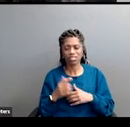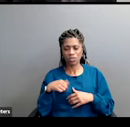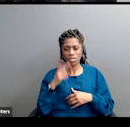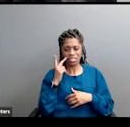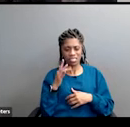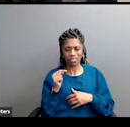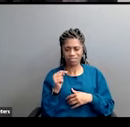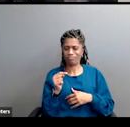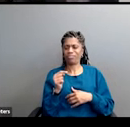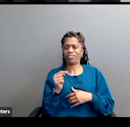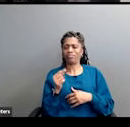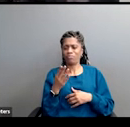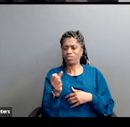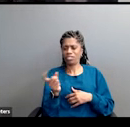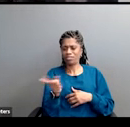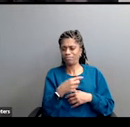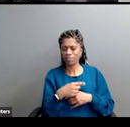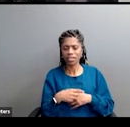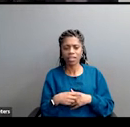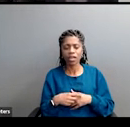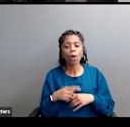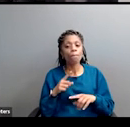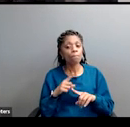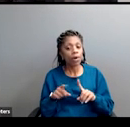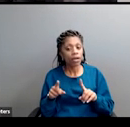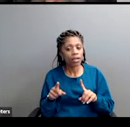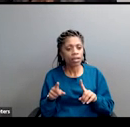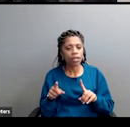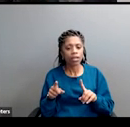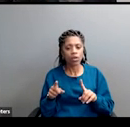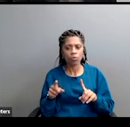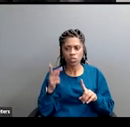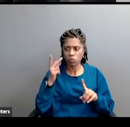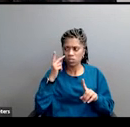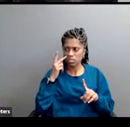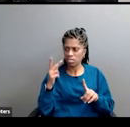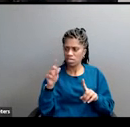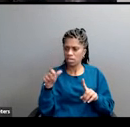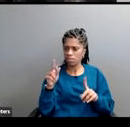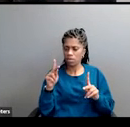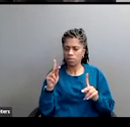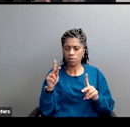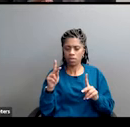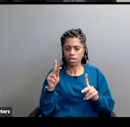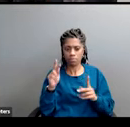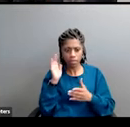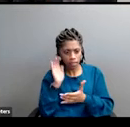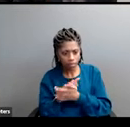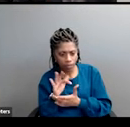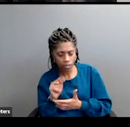well. And then when you see so much of the country nevertheless vote for it, we come to this